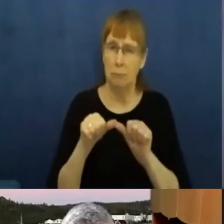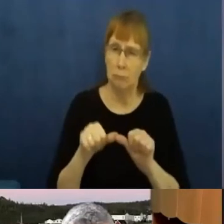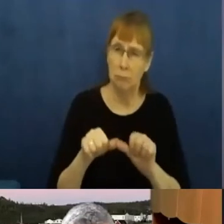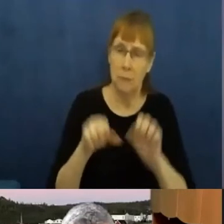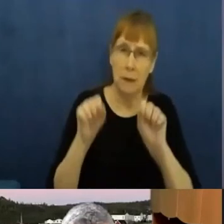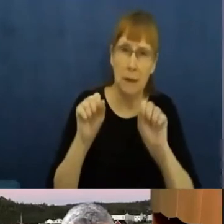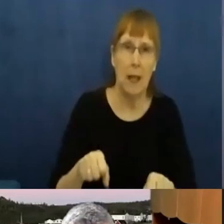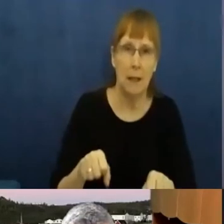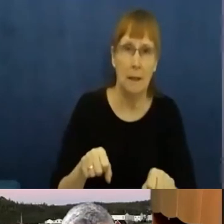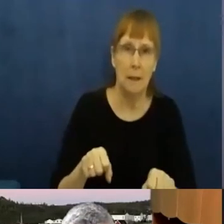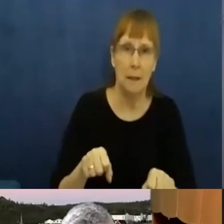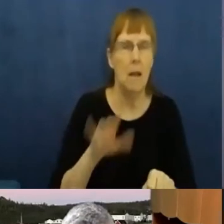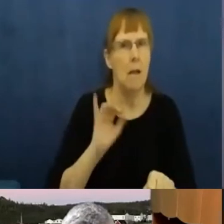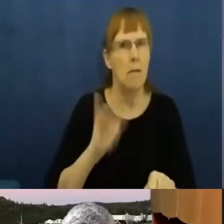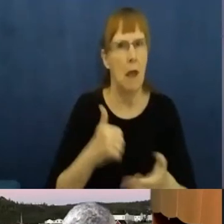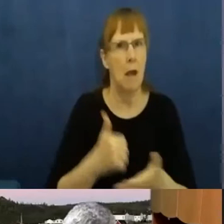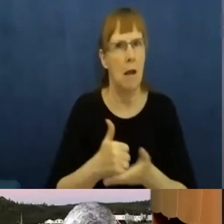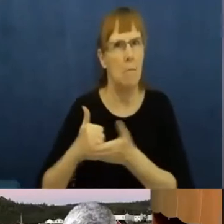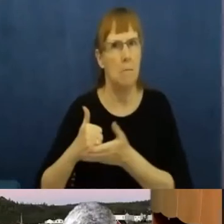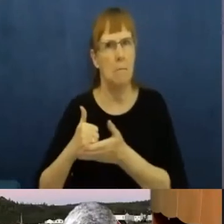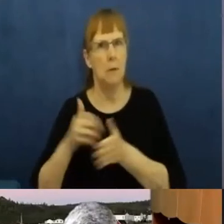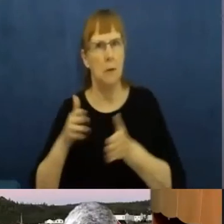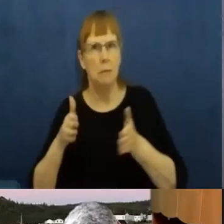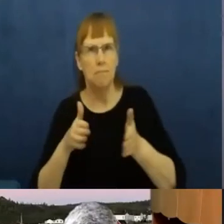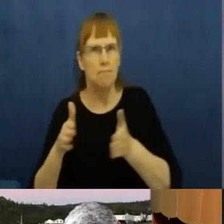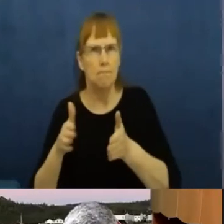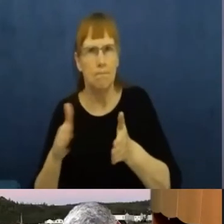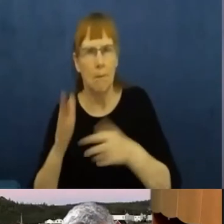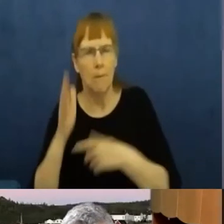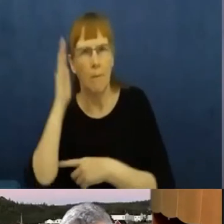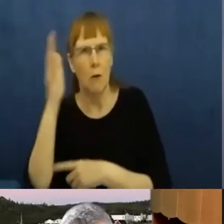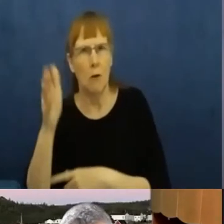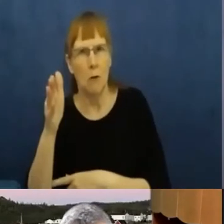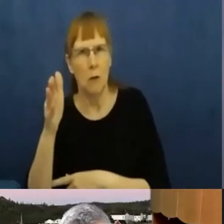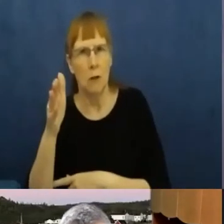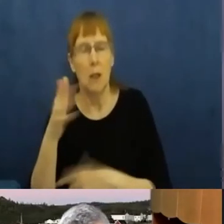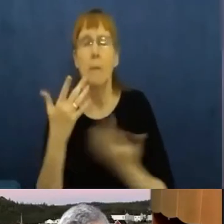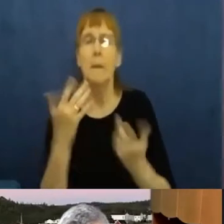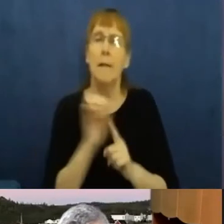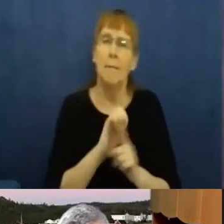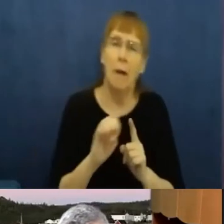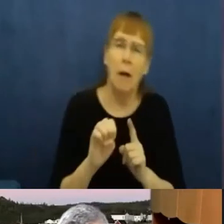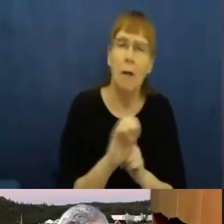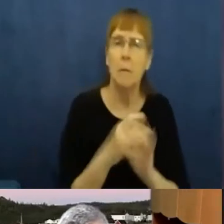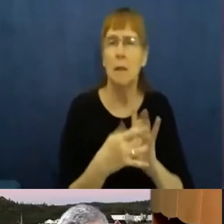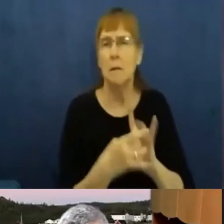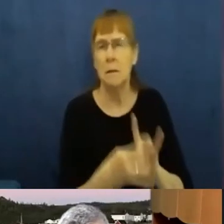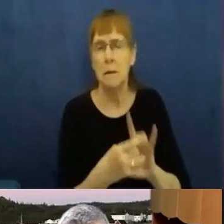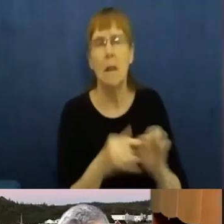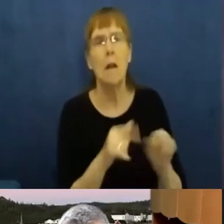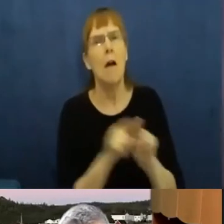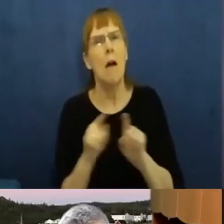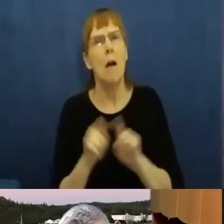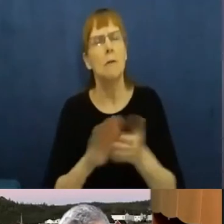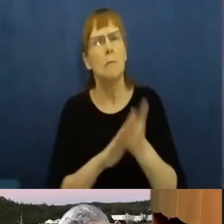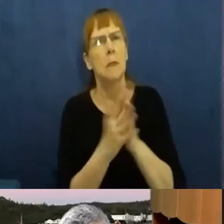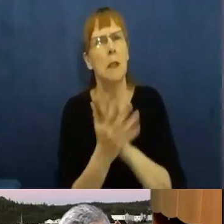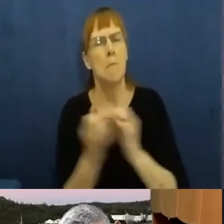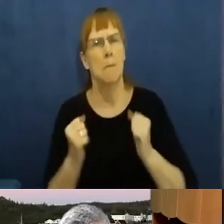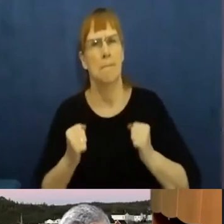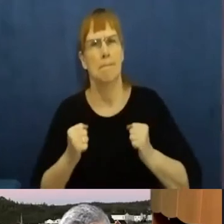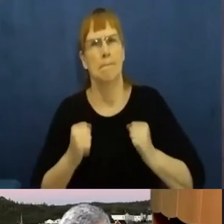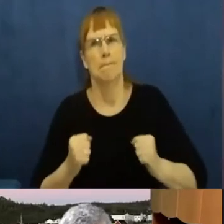people can teach us so much about the relationship with the environment and a path to resilience. In fact, I heard